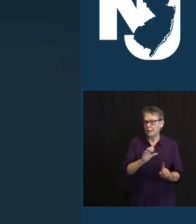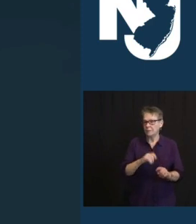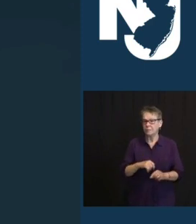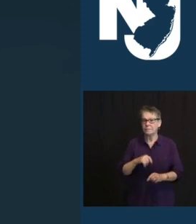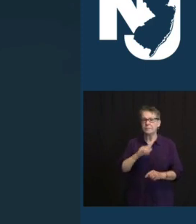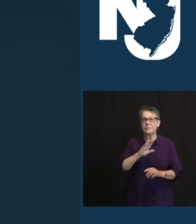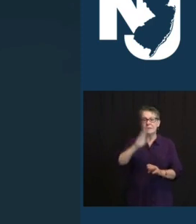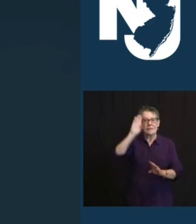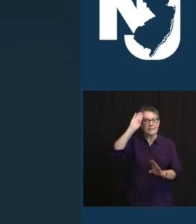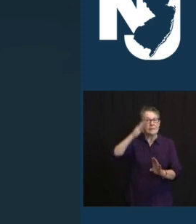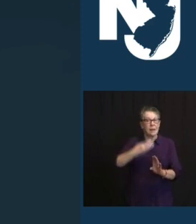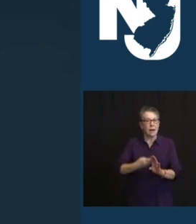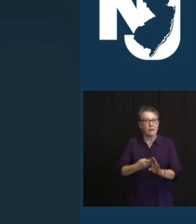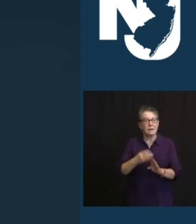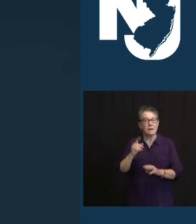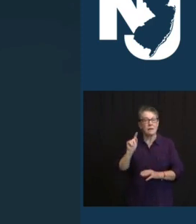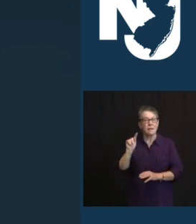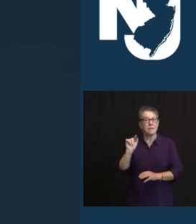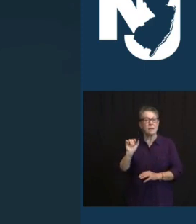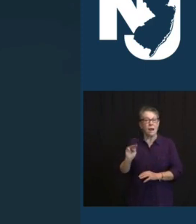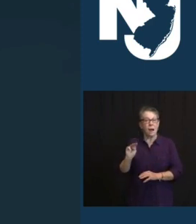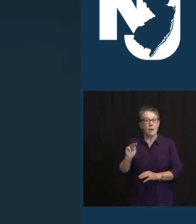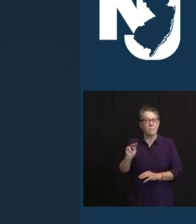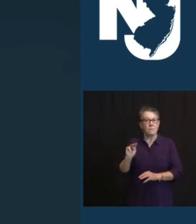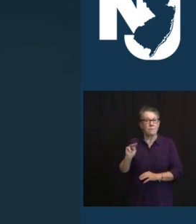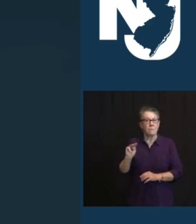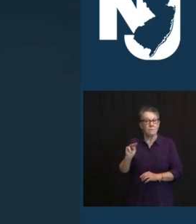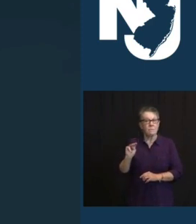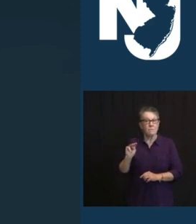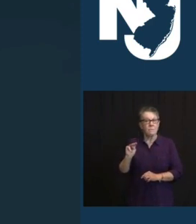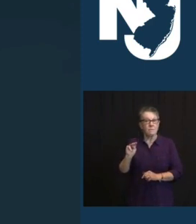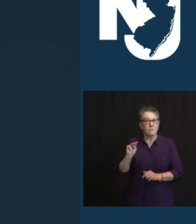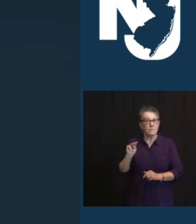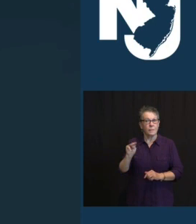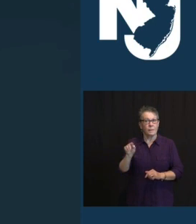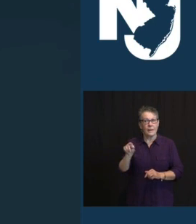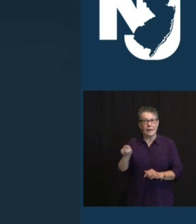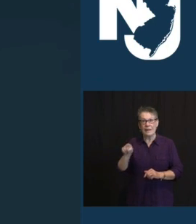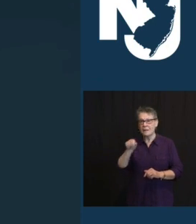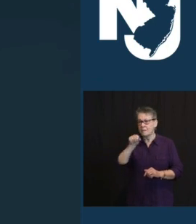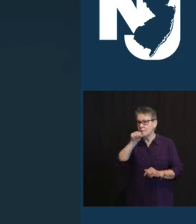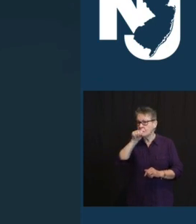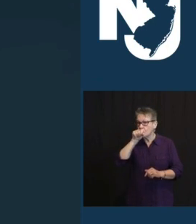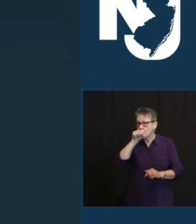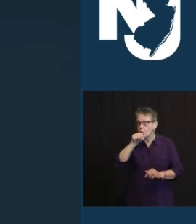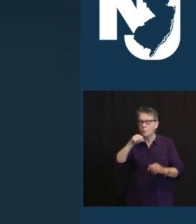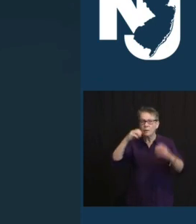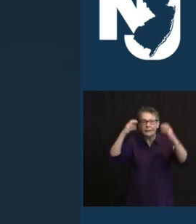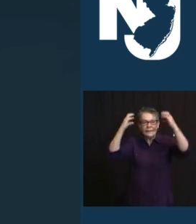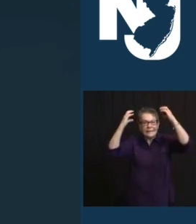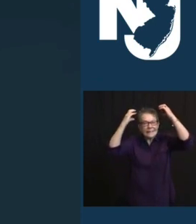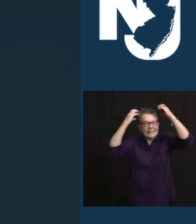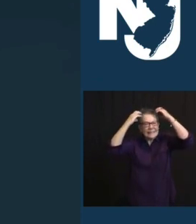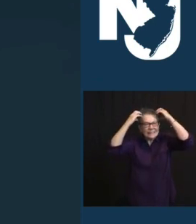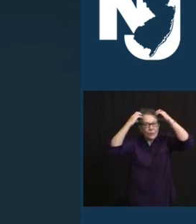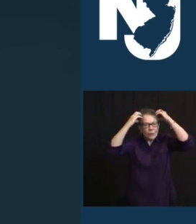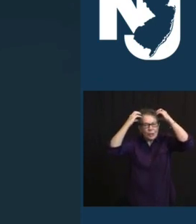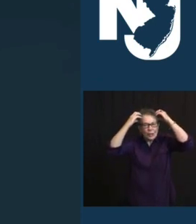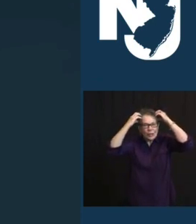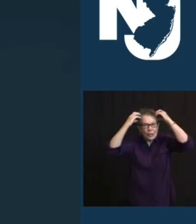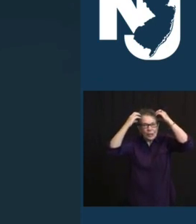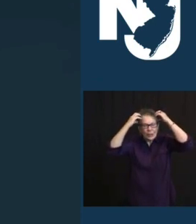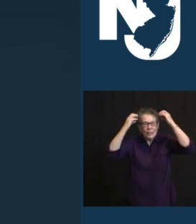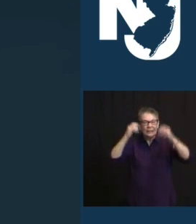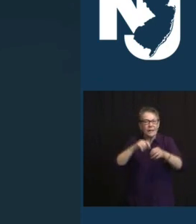FEET TO MY LEFT, WOULD ARGUE THAT DISNEY WORLD COULD HAVE ALSO BEEN COUNTED AS ONE OF HIS RESONANCES GIVEN THE NUMBER OF TRIPS THAT HE HAD TAKEN THERE. TOM WAS